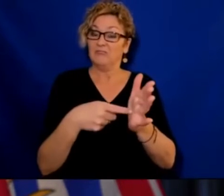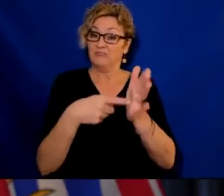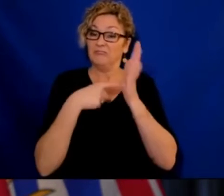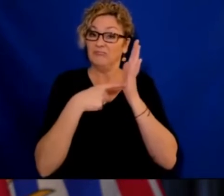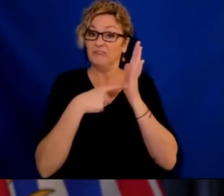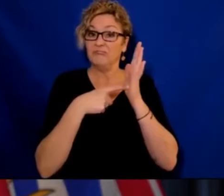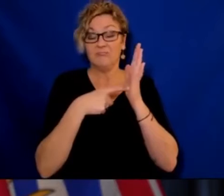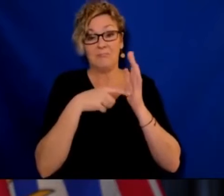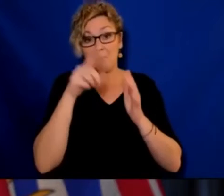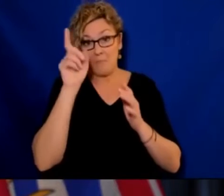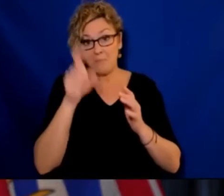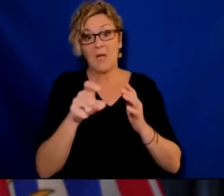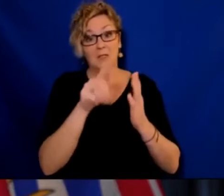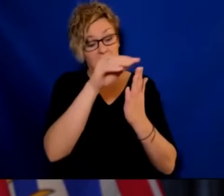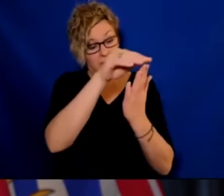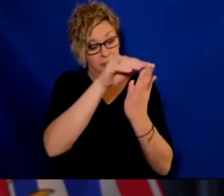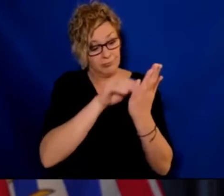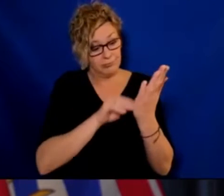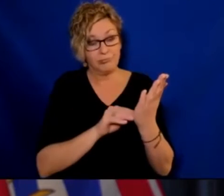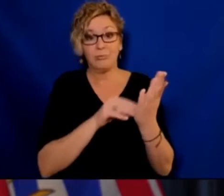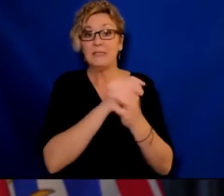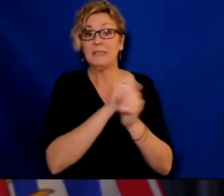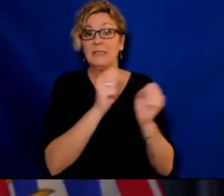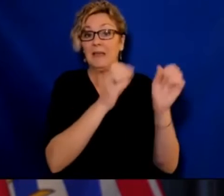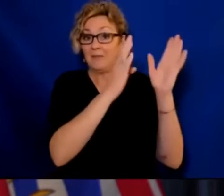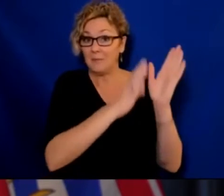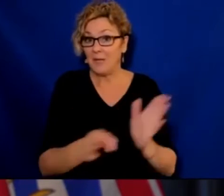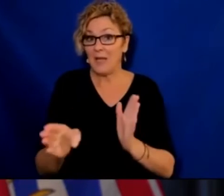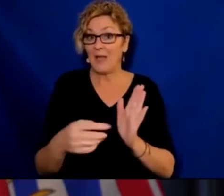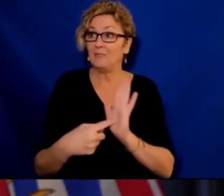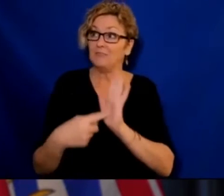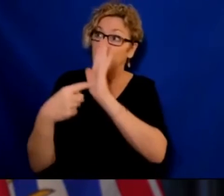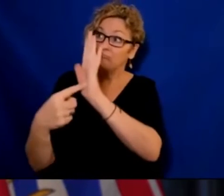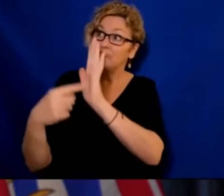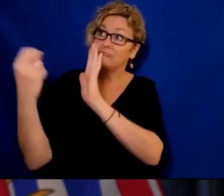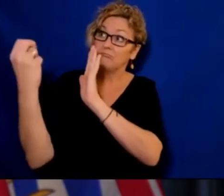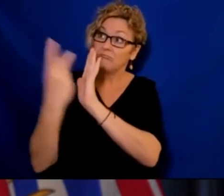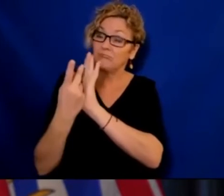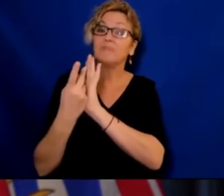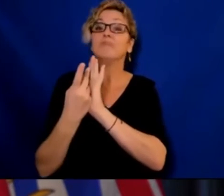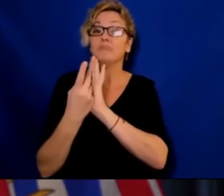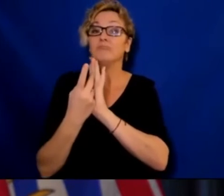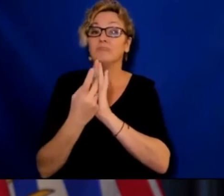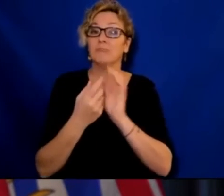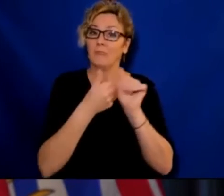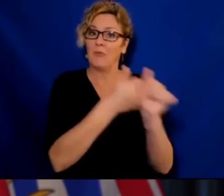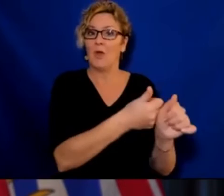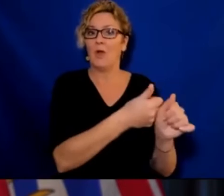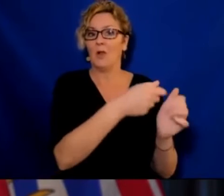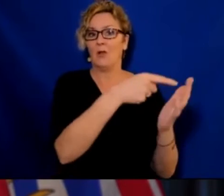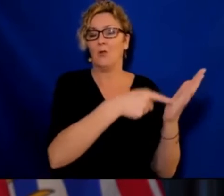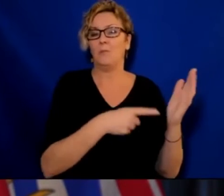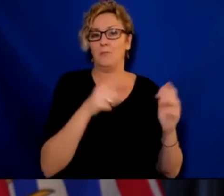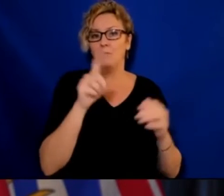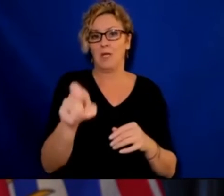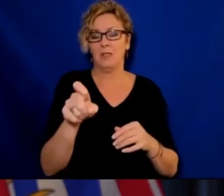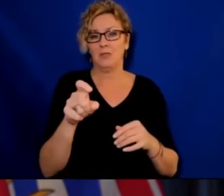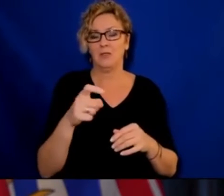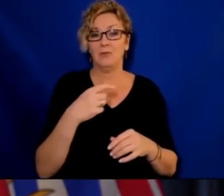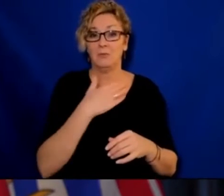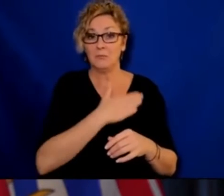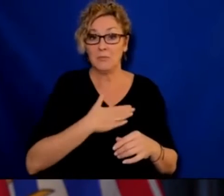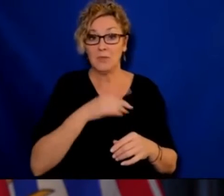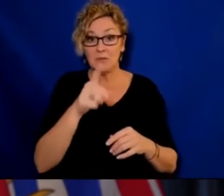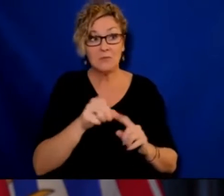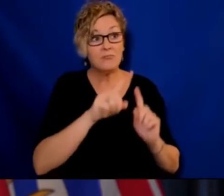And we have an order that requires every business to have a COVID-19 safety plan in place to operate safely.